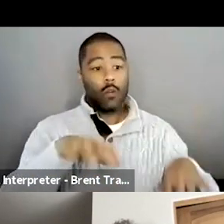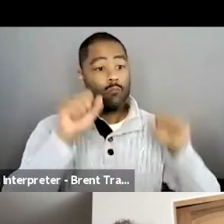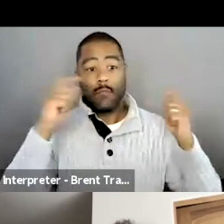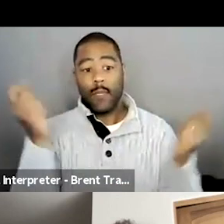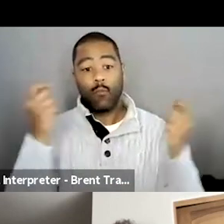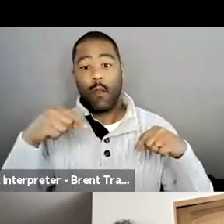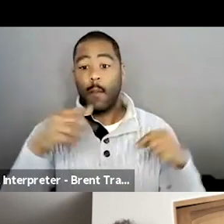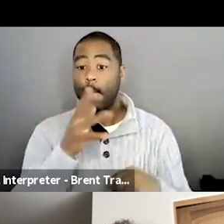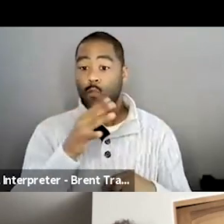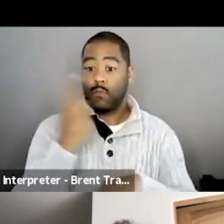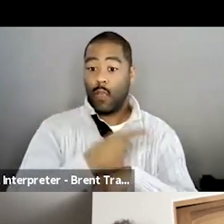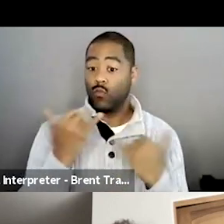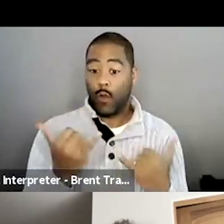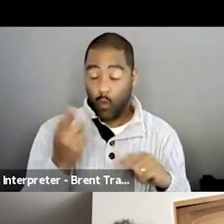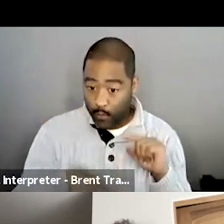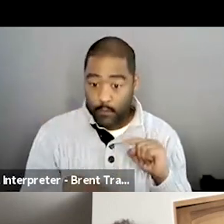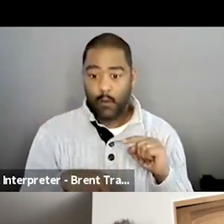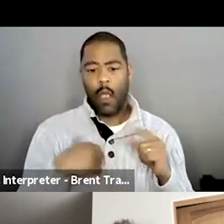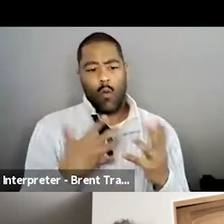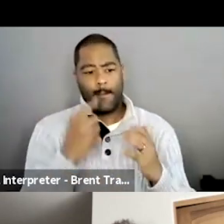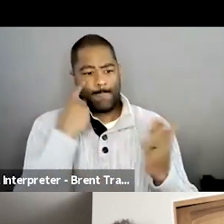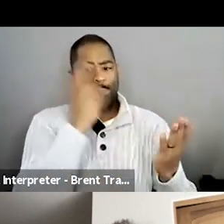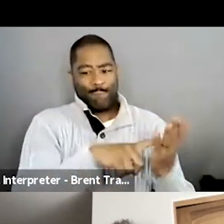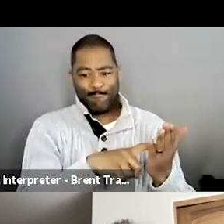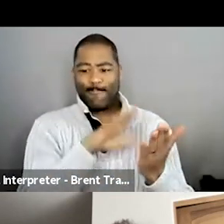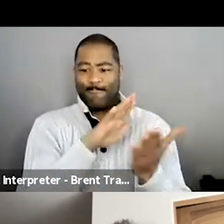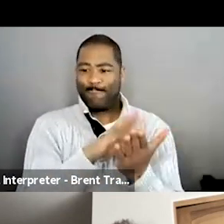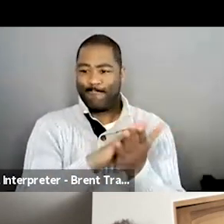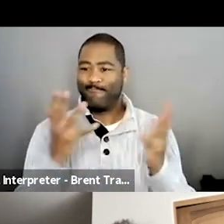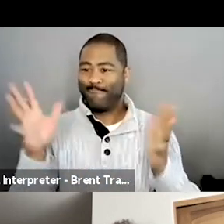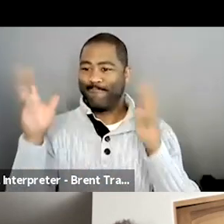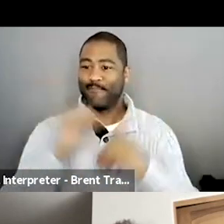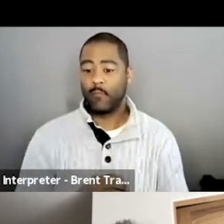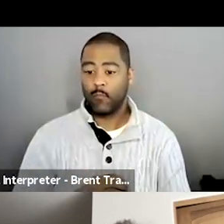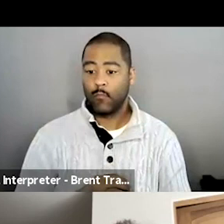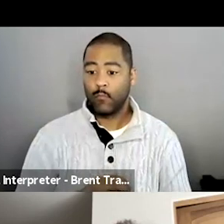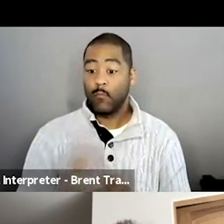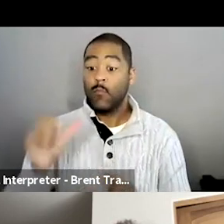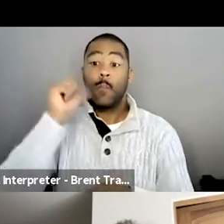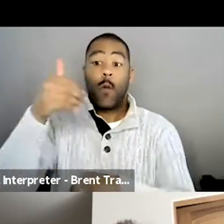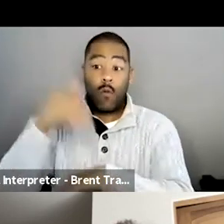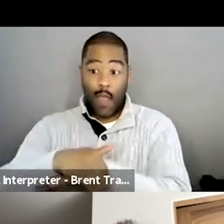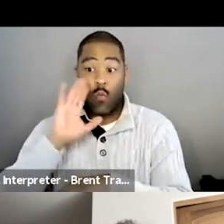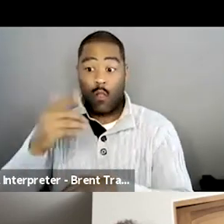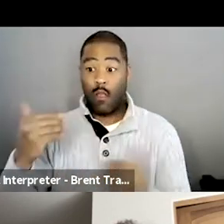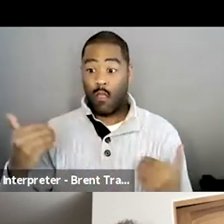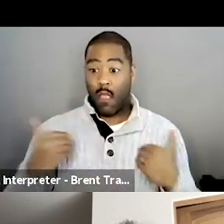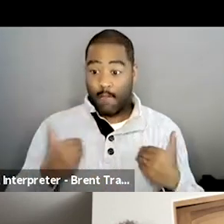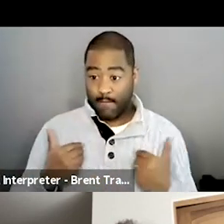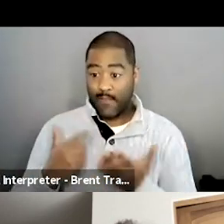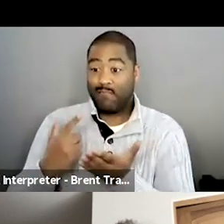stories, I want to invite you all to join us tomorrow night for a very special conversation with the makers of Scattering CJ.